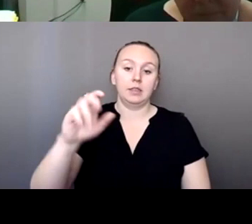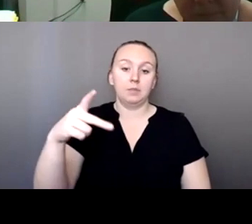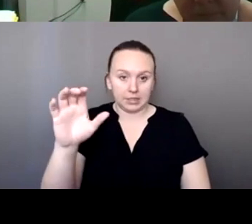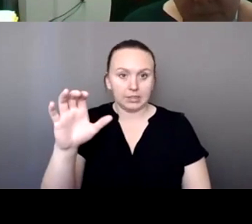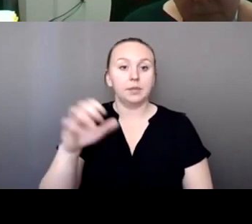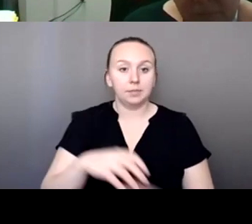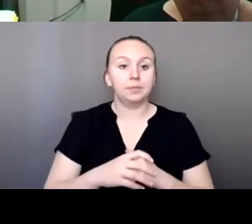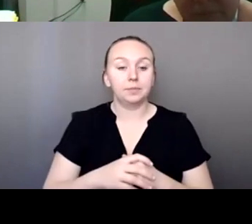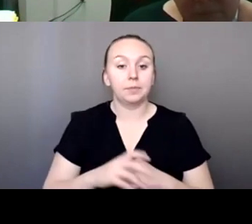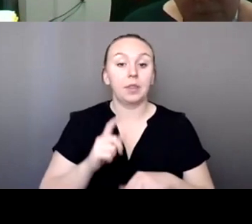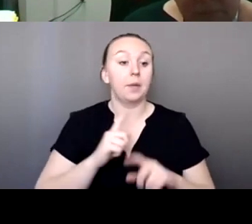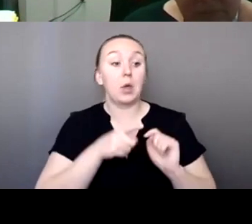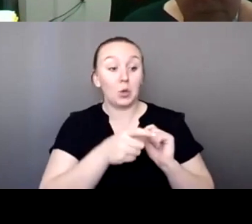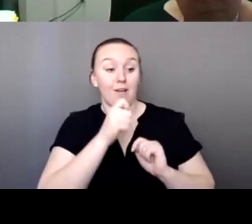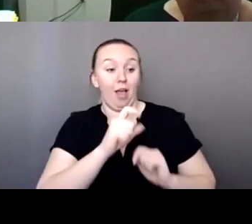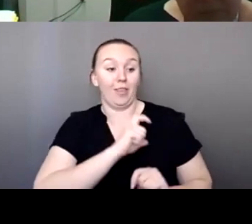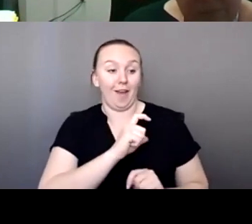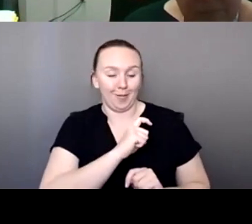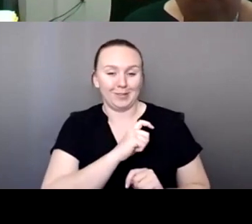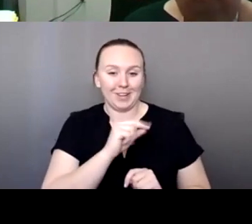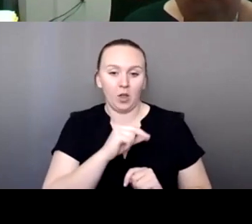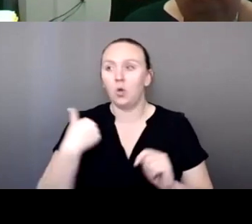Thank you. And, but you're not the cops. I love it.